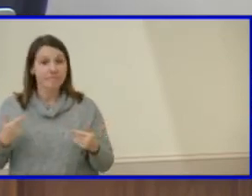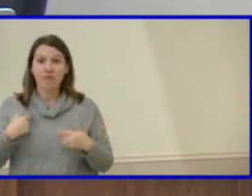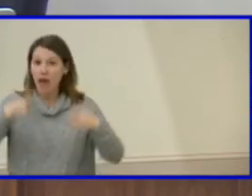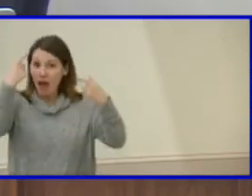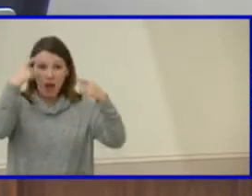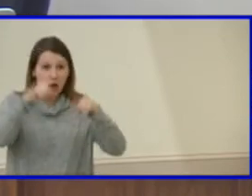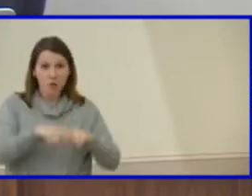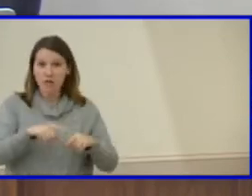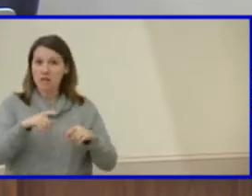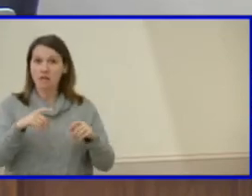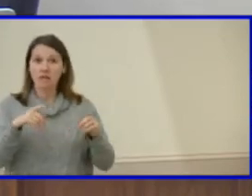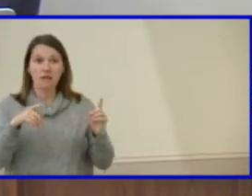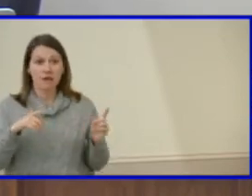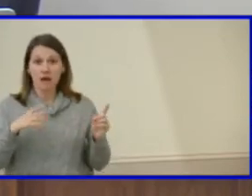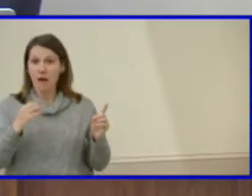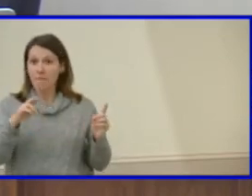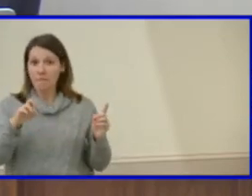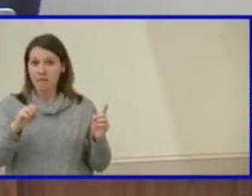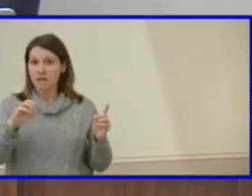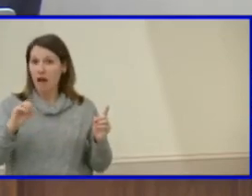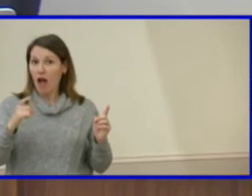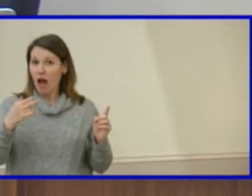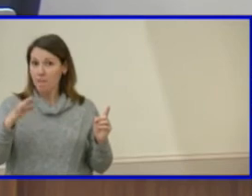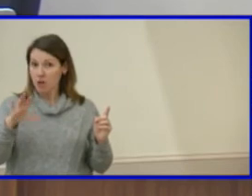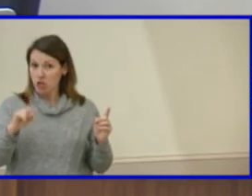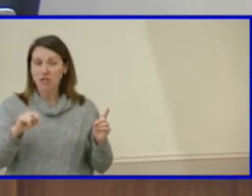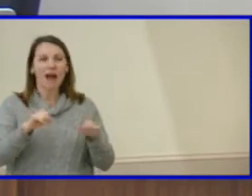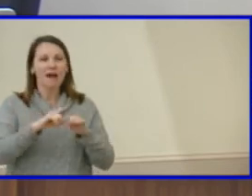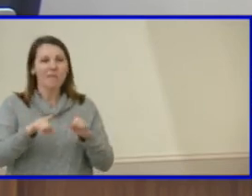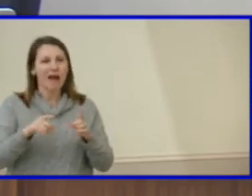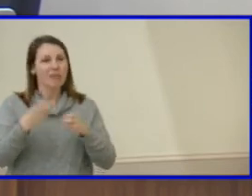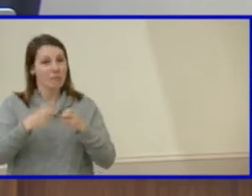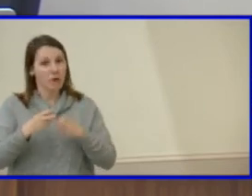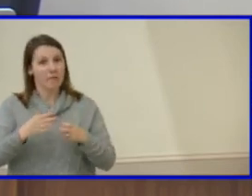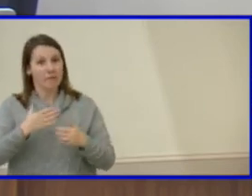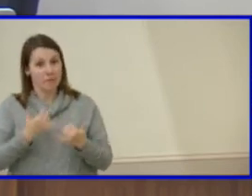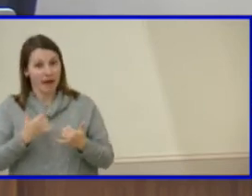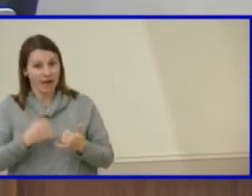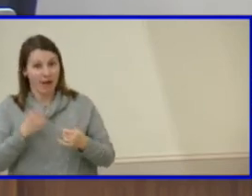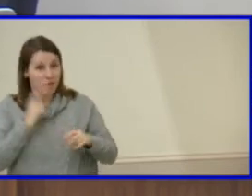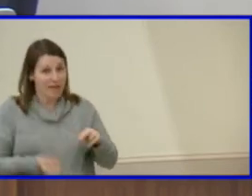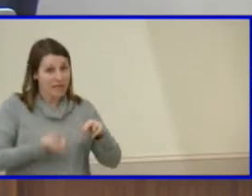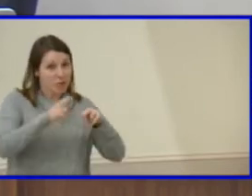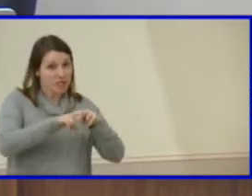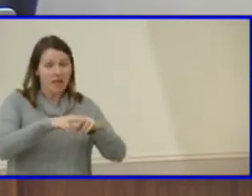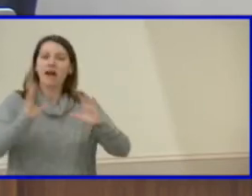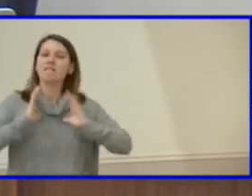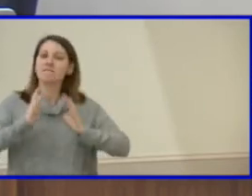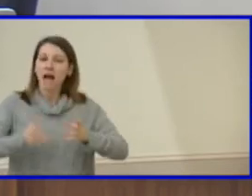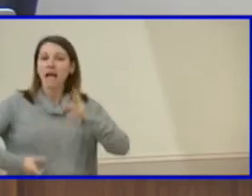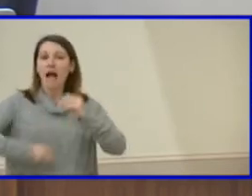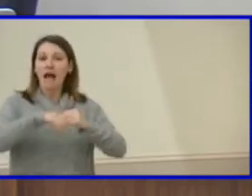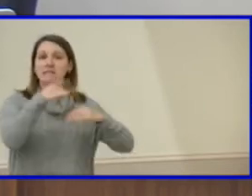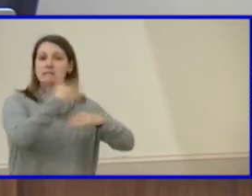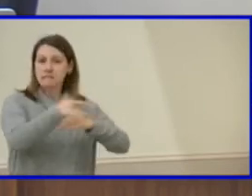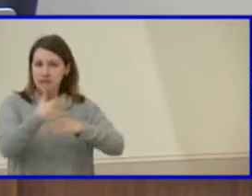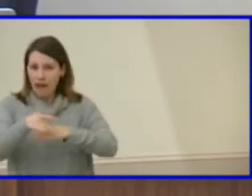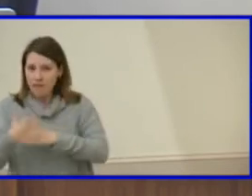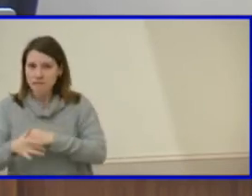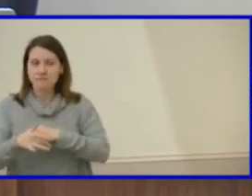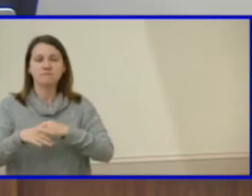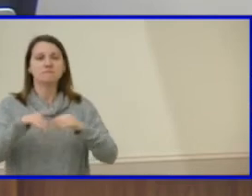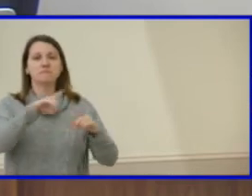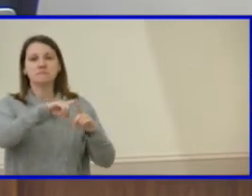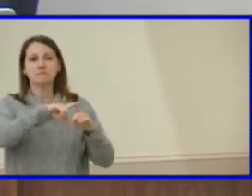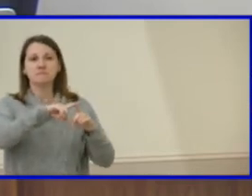statement about addition, right? But the problem I would have with it right now is, if you add more slots now, and it's contingent upon